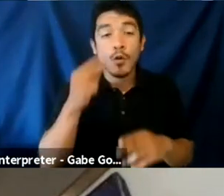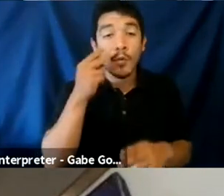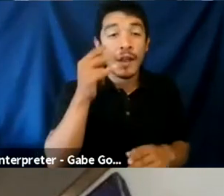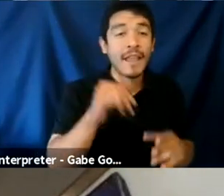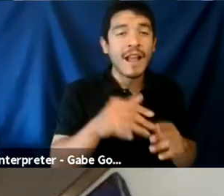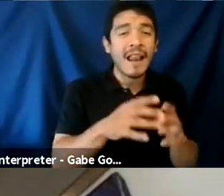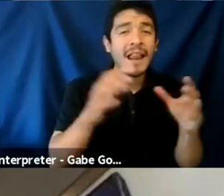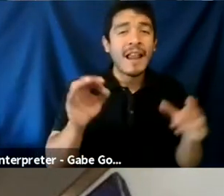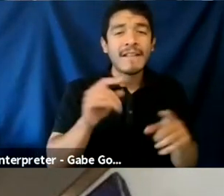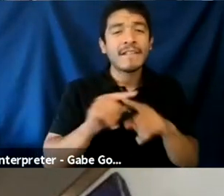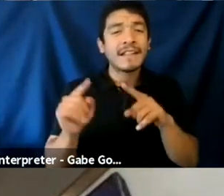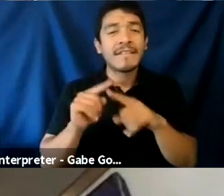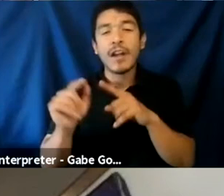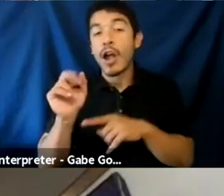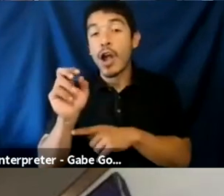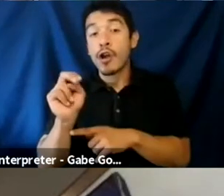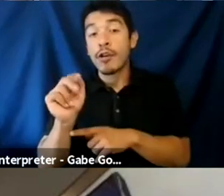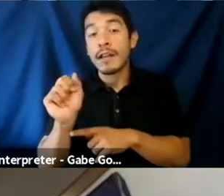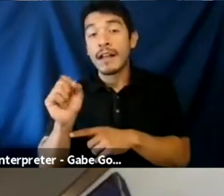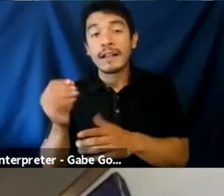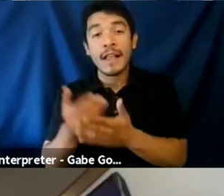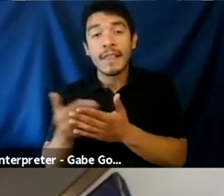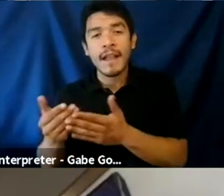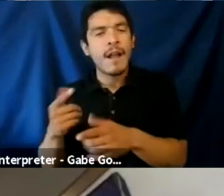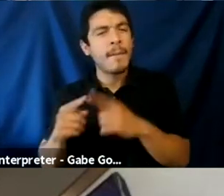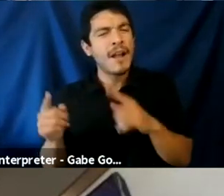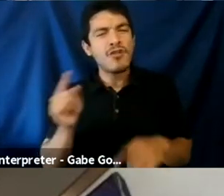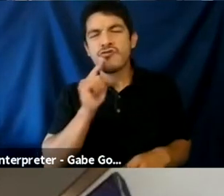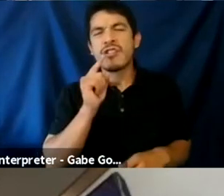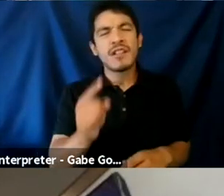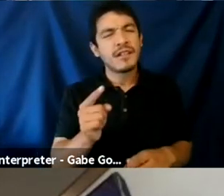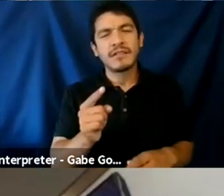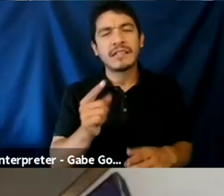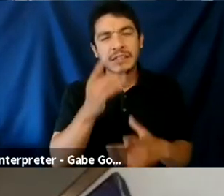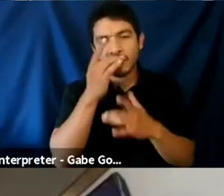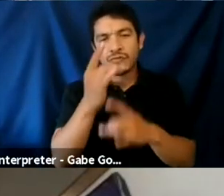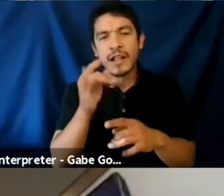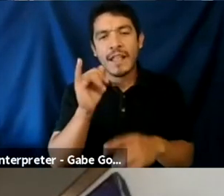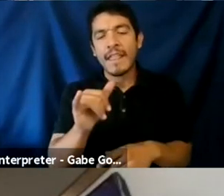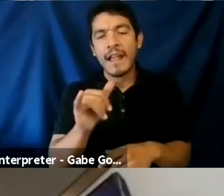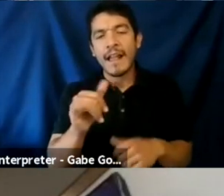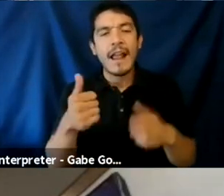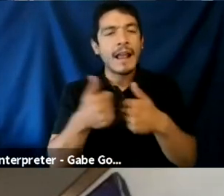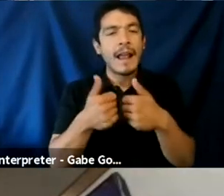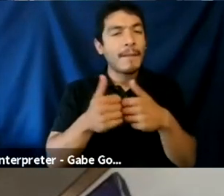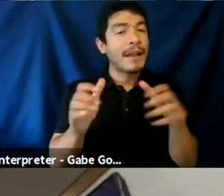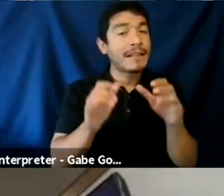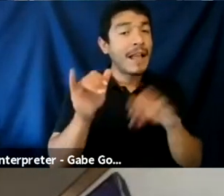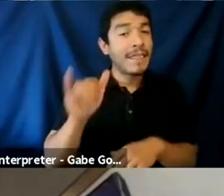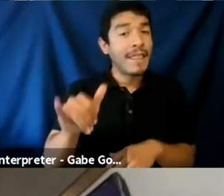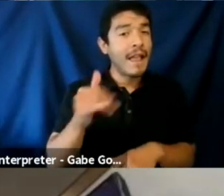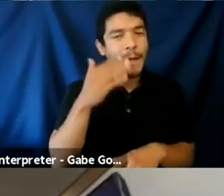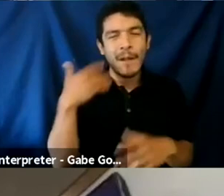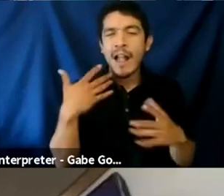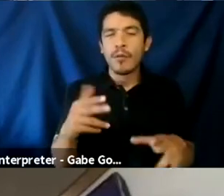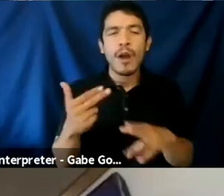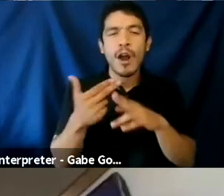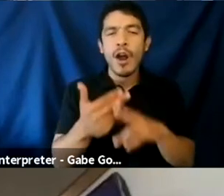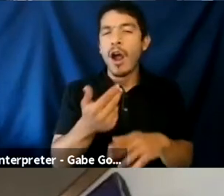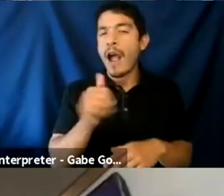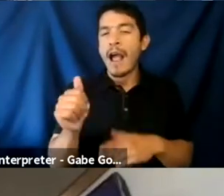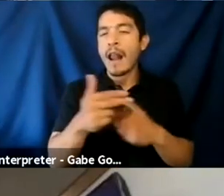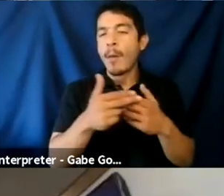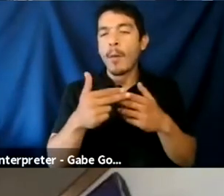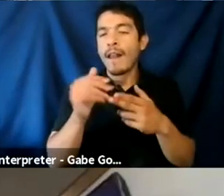lot of like, you know, different like arenas and field. Um, but I think it's really interesting that gaming does that because that's been, you know, you know, I don't want to call like any brand of